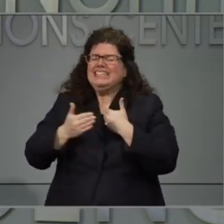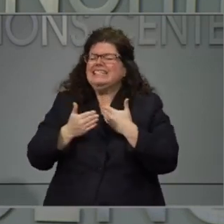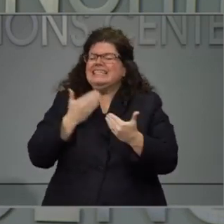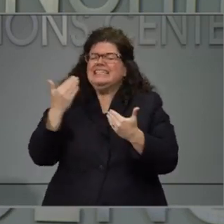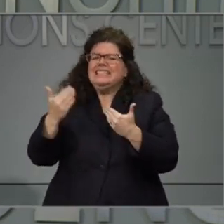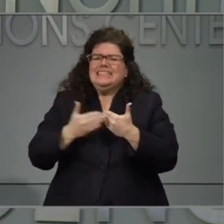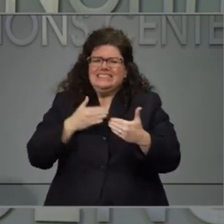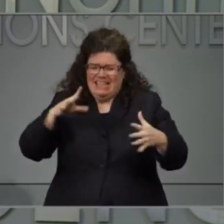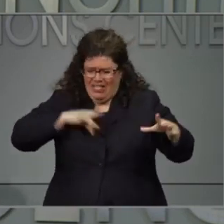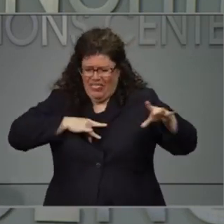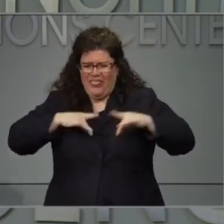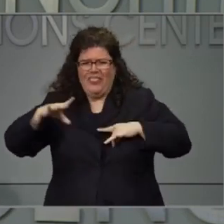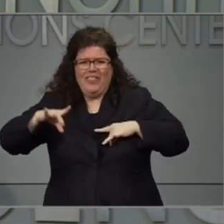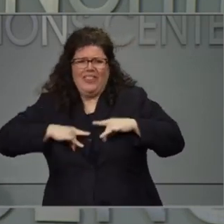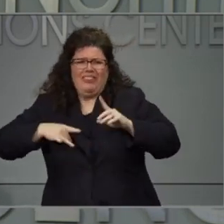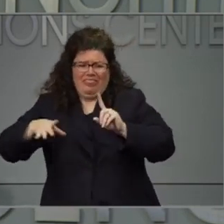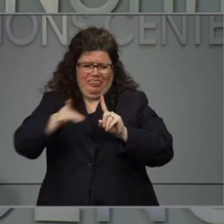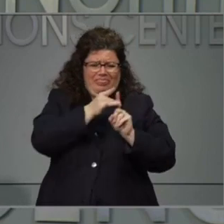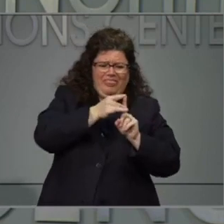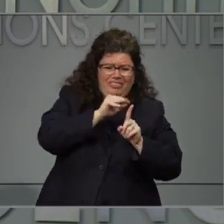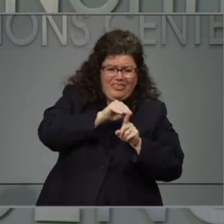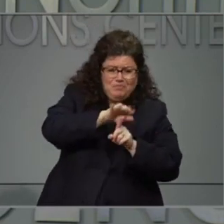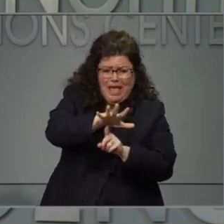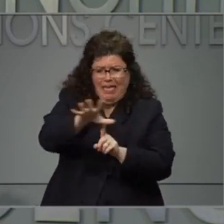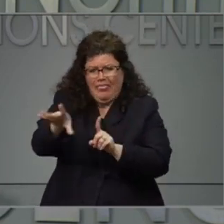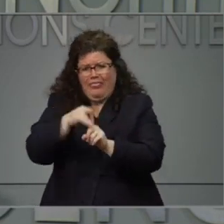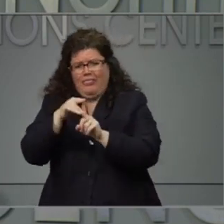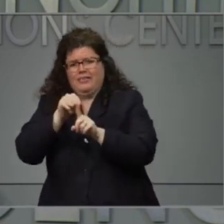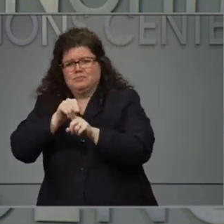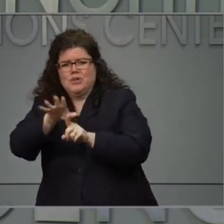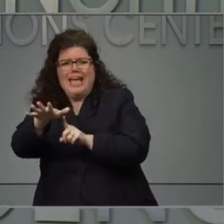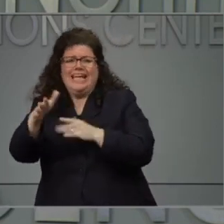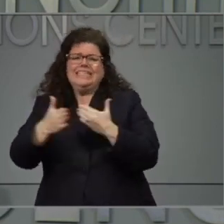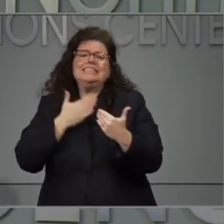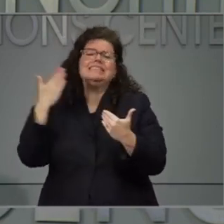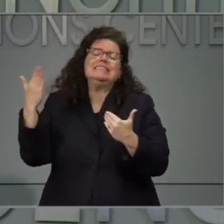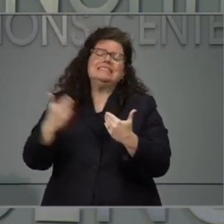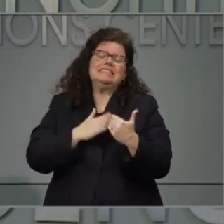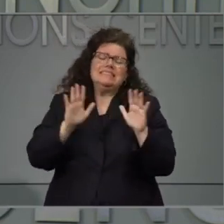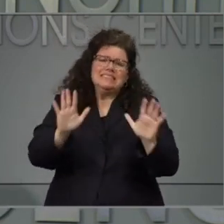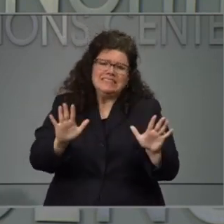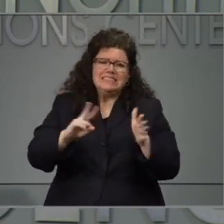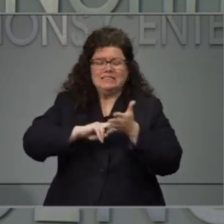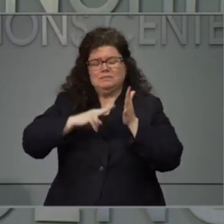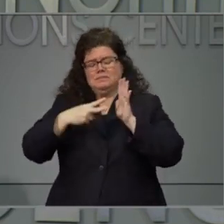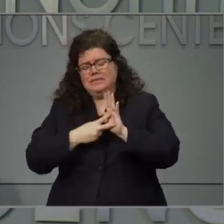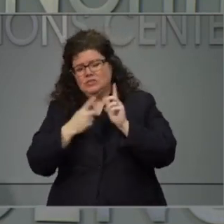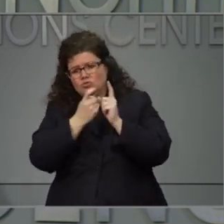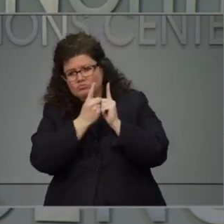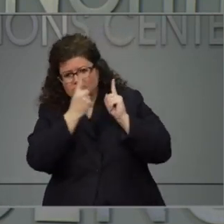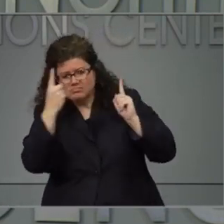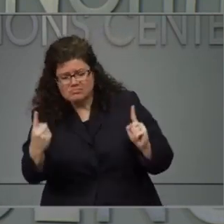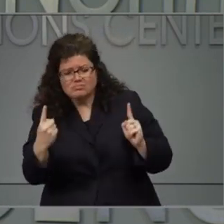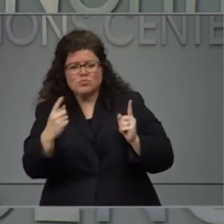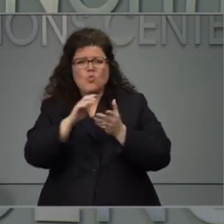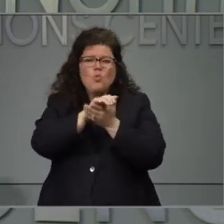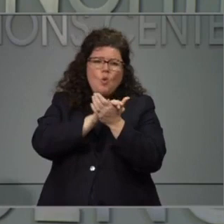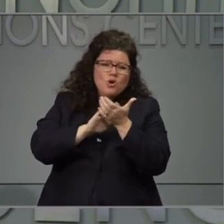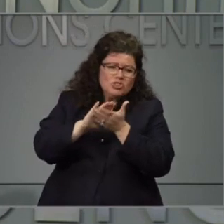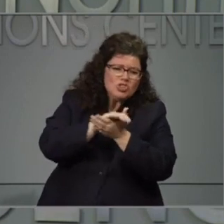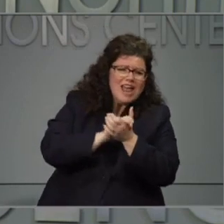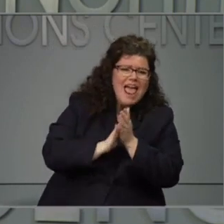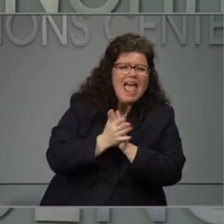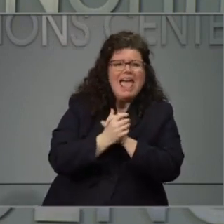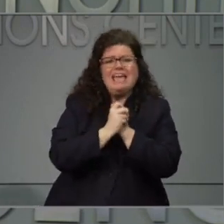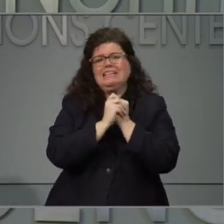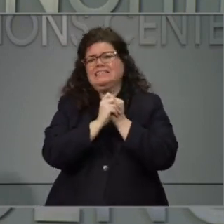spreads through the population quickly. And physical distancing, hand washing, hygiene